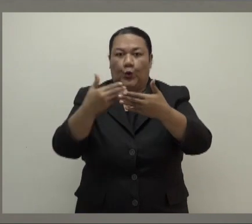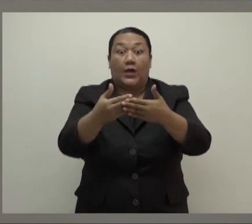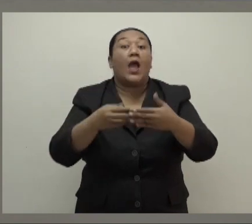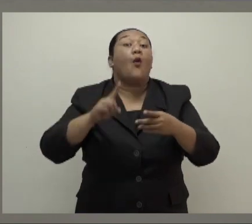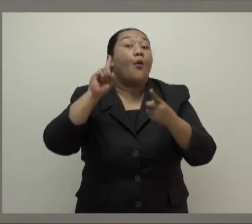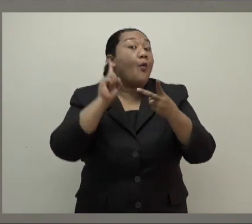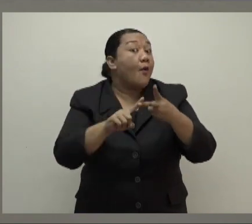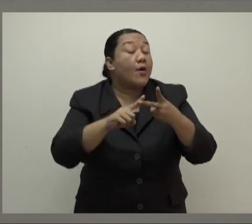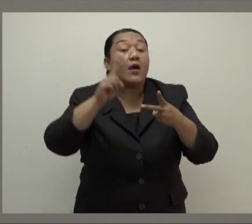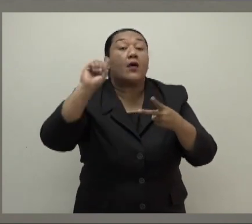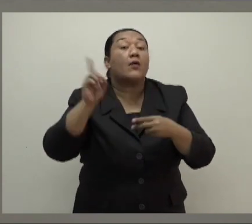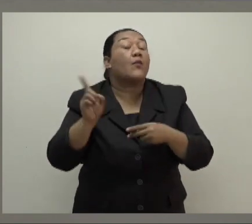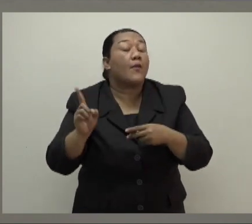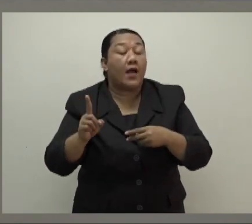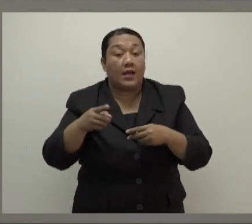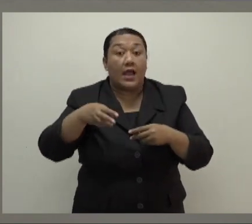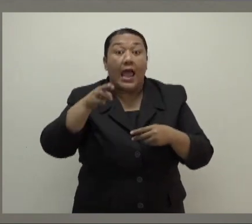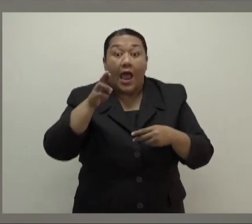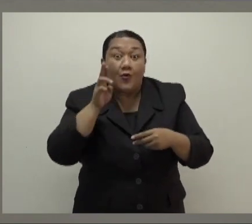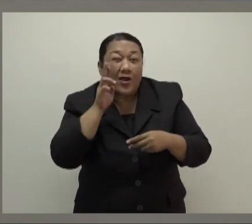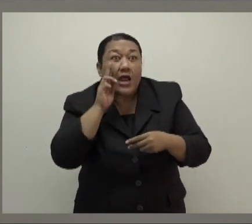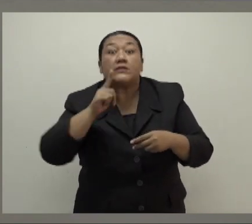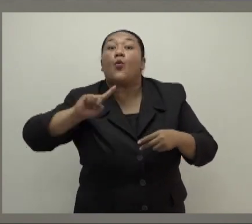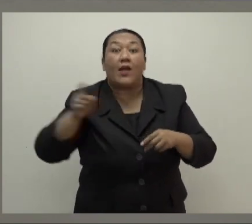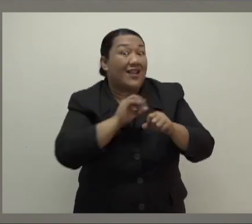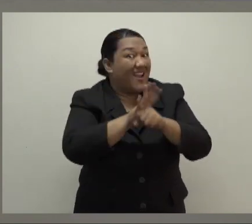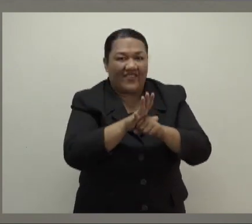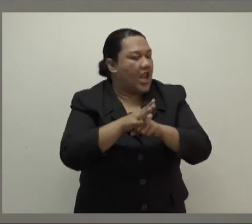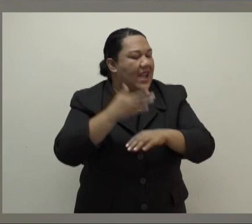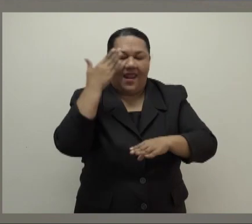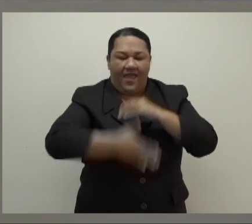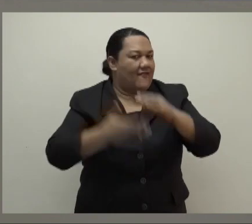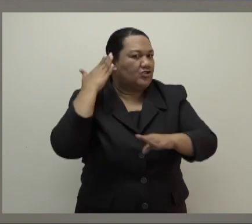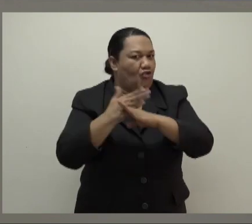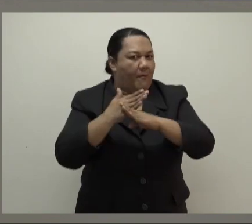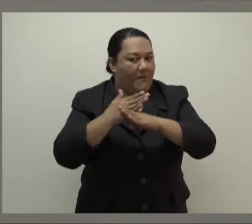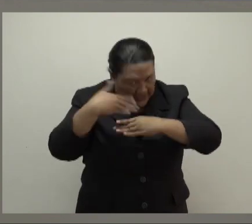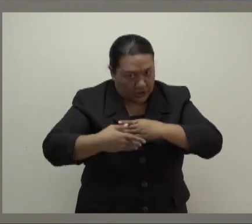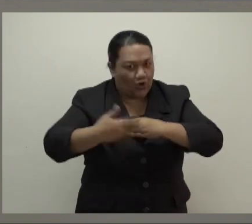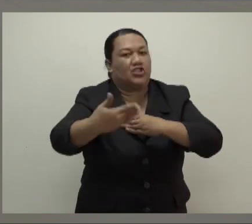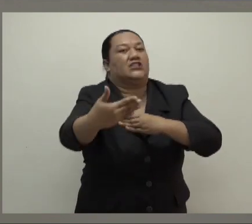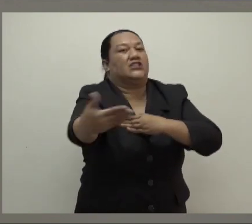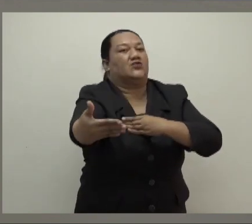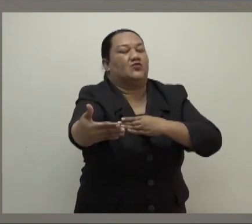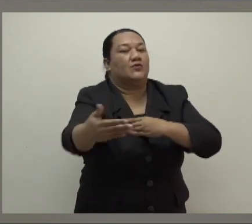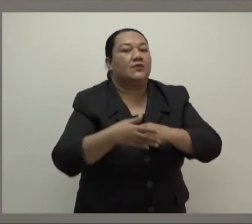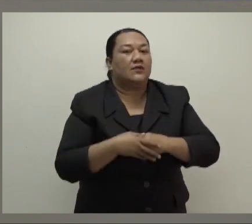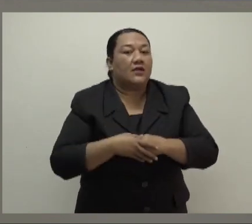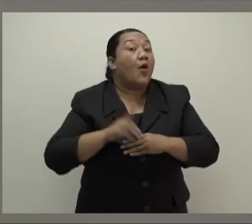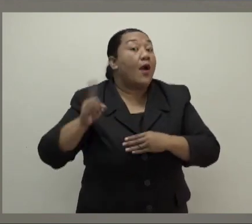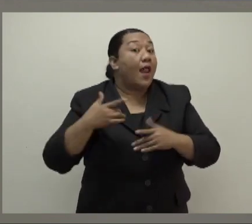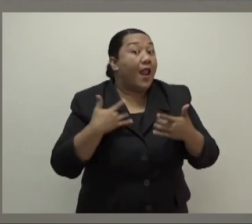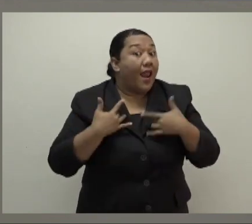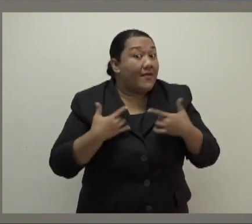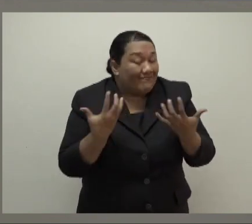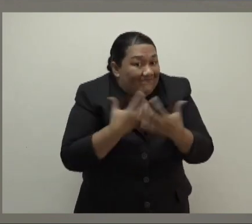while the pandemic is not over, it has entered a totally new phase. What this means in practice is that we